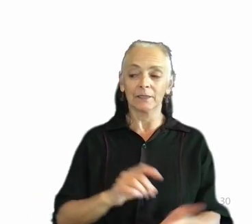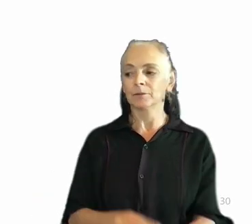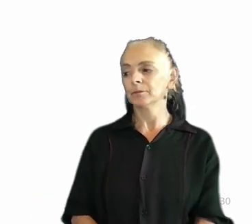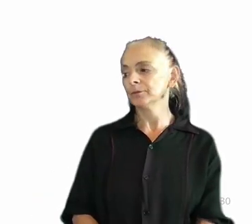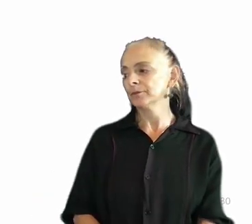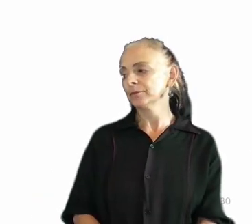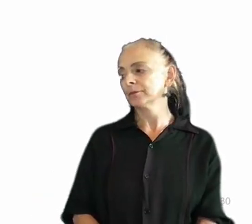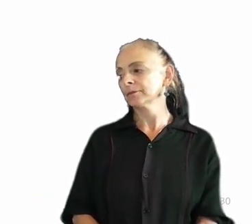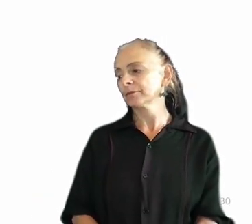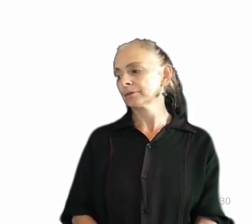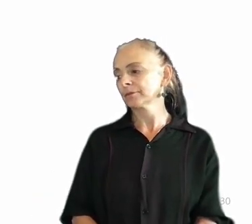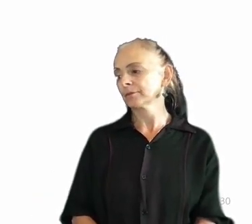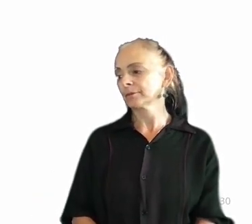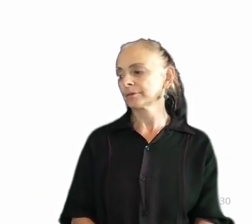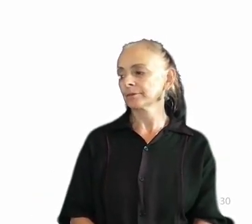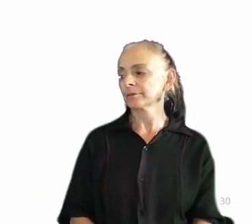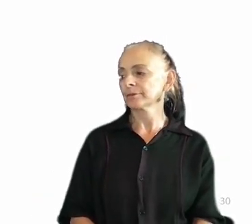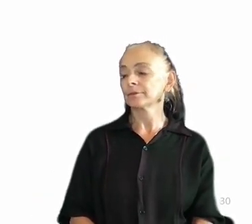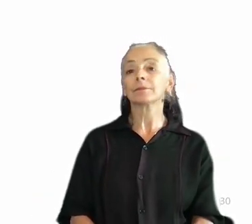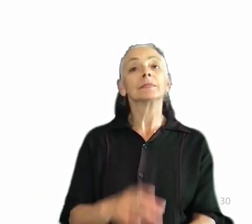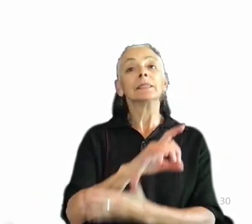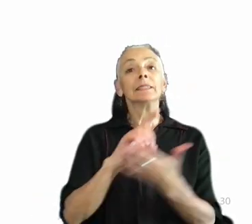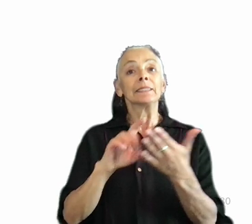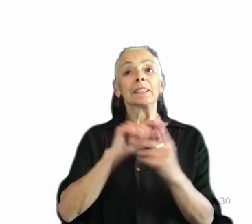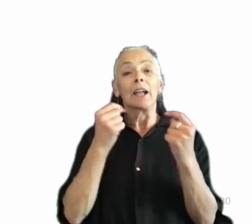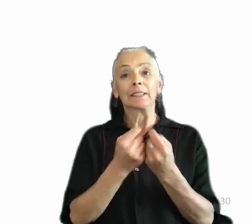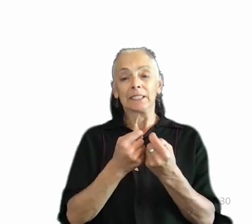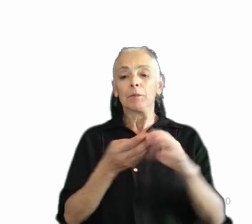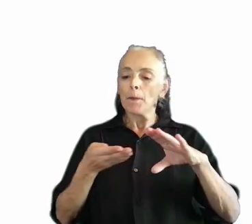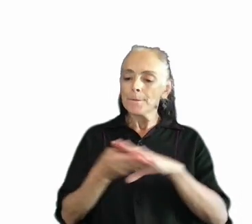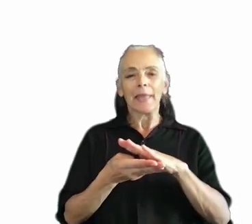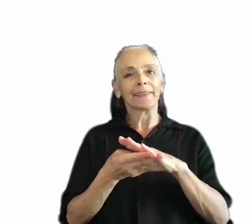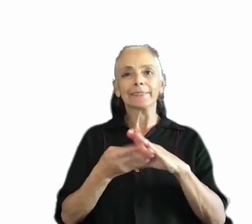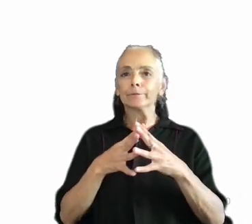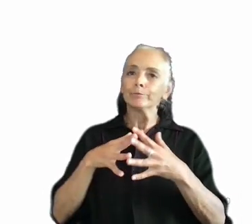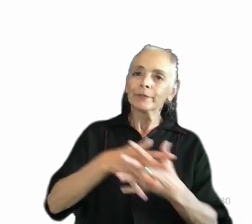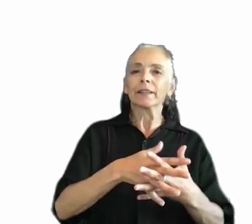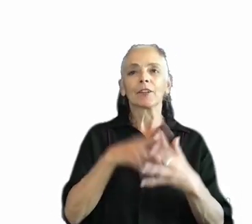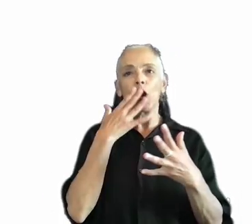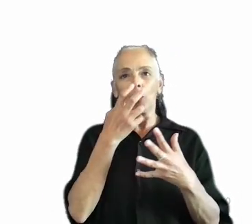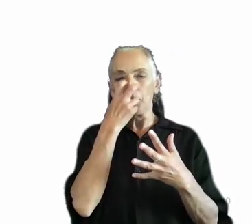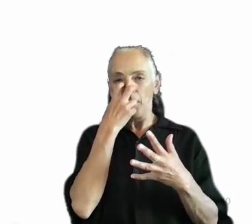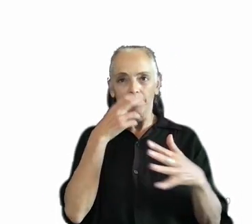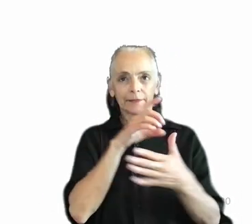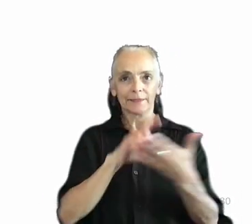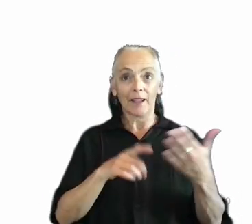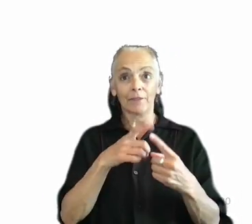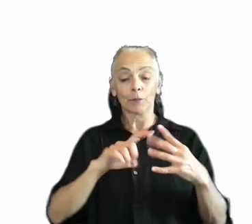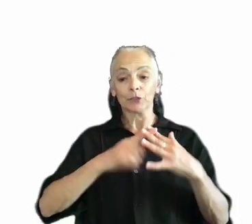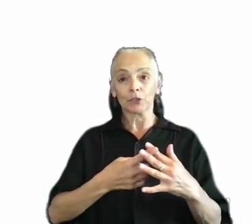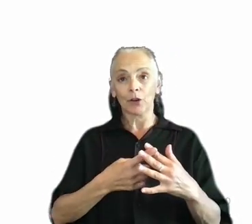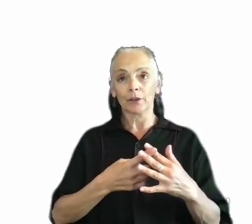Here's an example of a design team that baked in colorblind design from the start. They weren't an Xbox studio at that time, but I still think it's a great